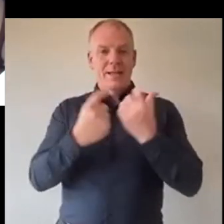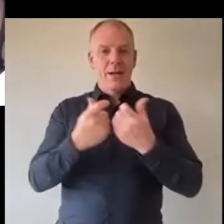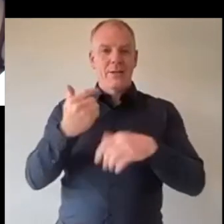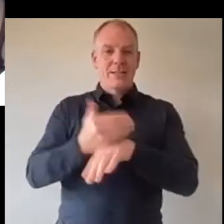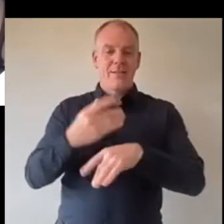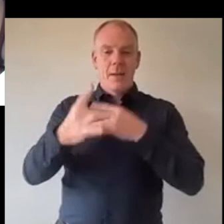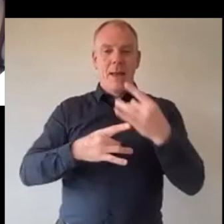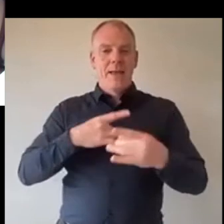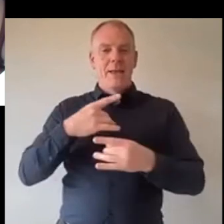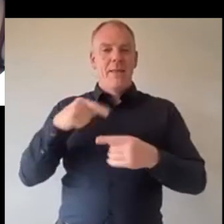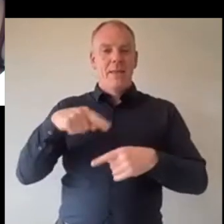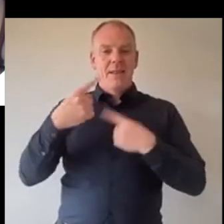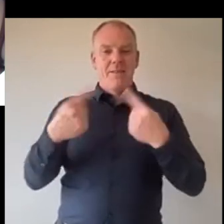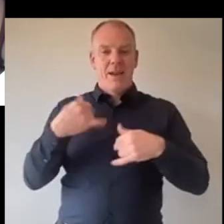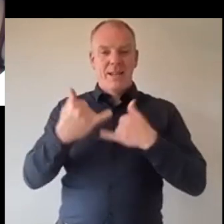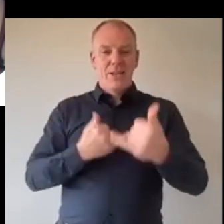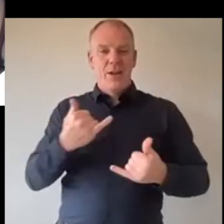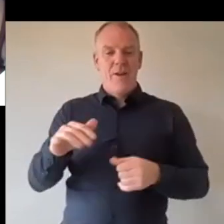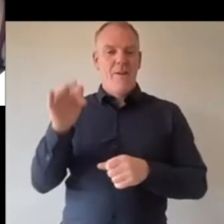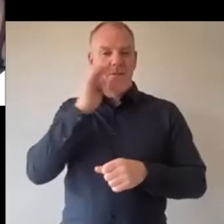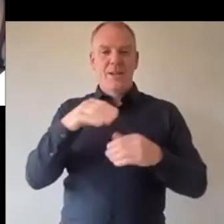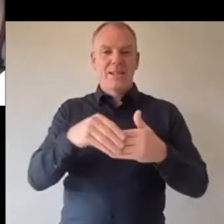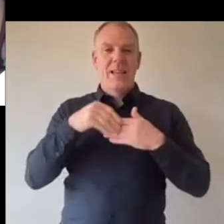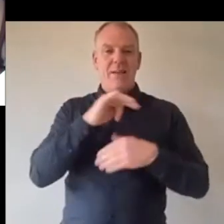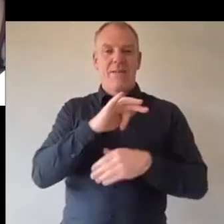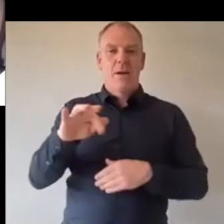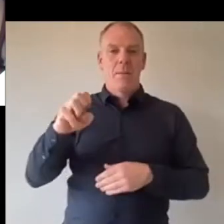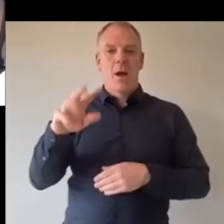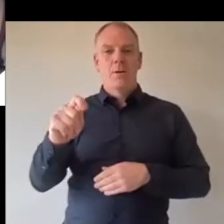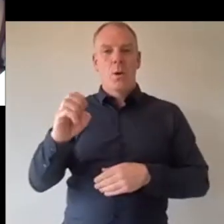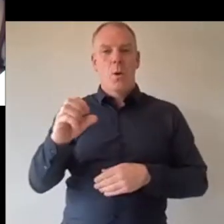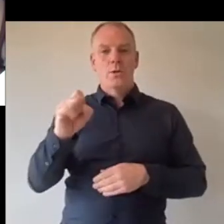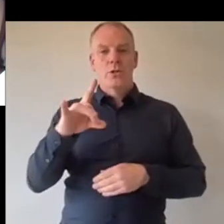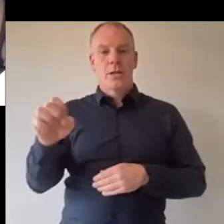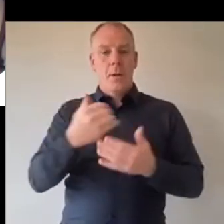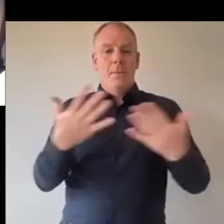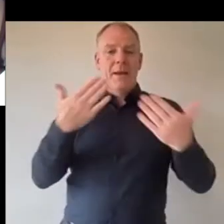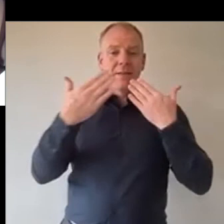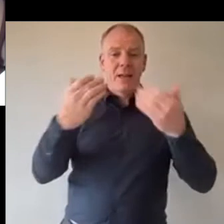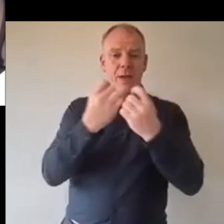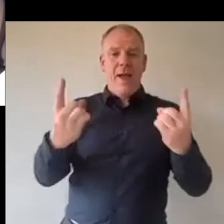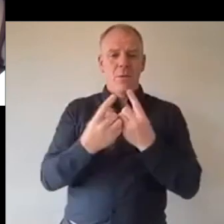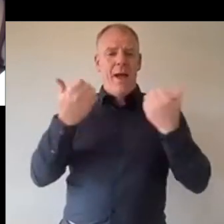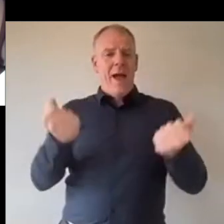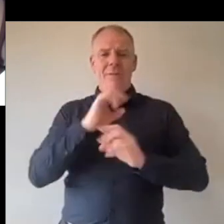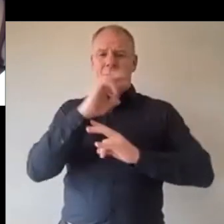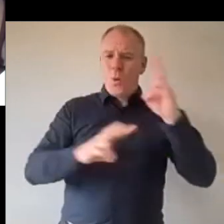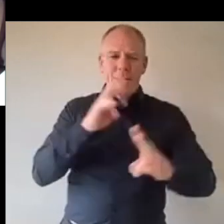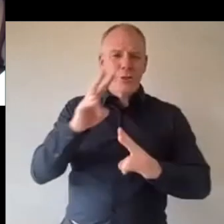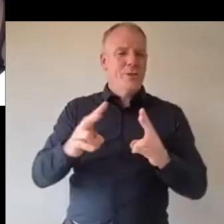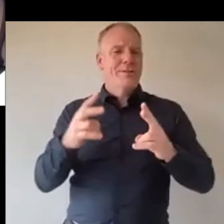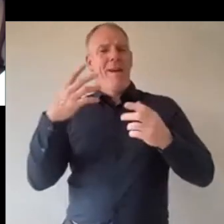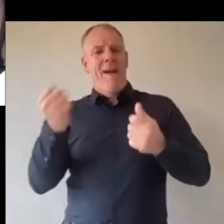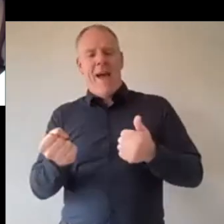year of fun and safe from margot o'shea there so a big thank you to everyone and if you have any questions or any